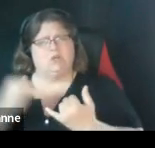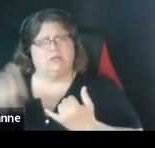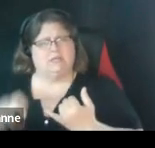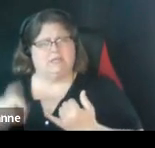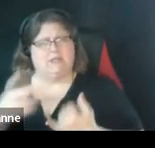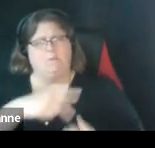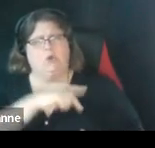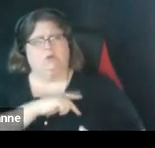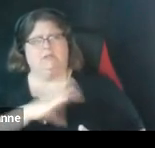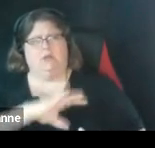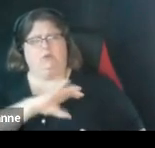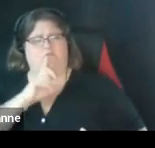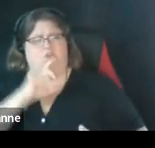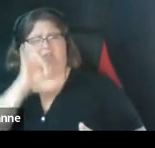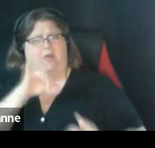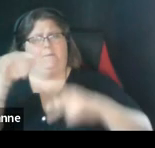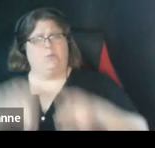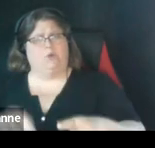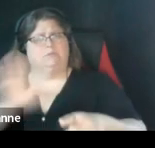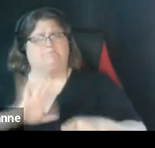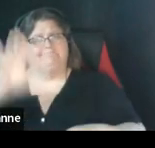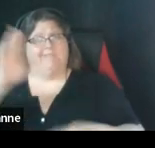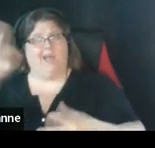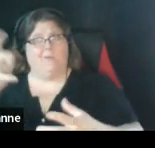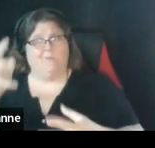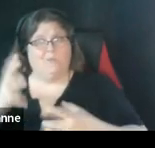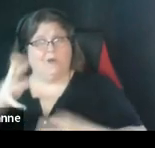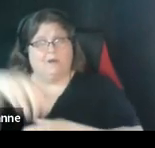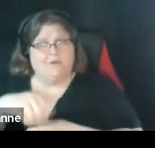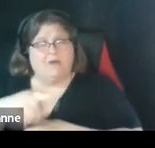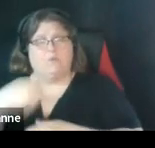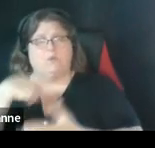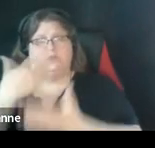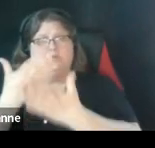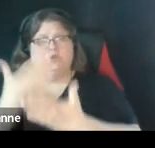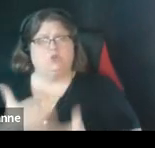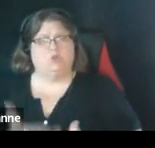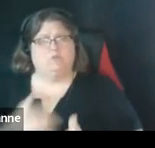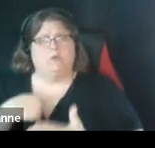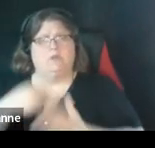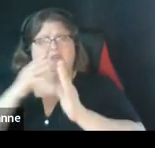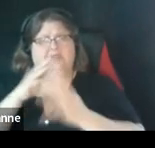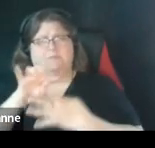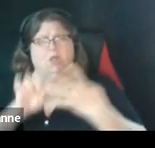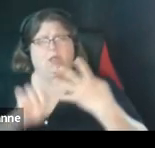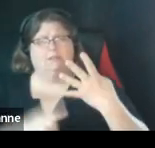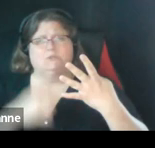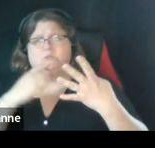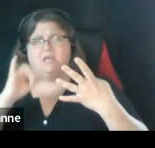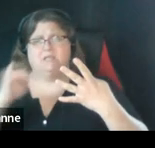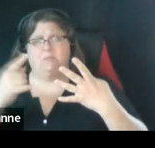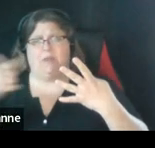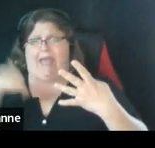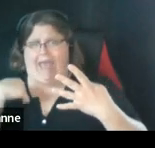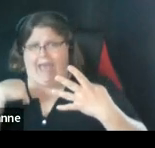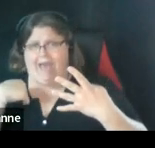candidate which can be proven because you're asking it to be proven through these bullets if a candidate has these characteristics then